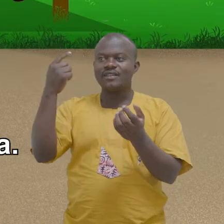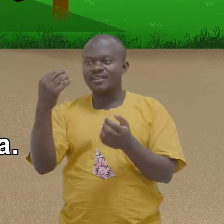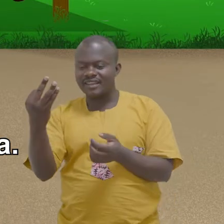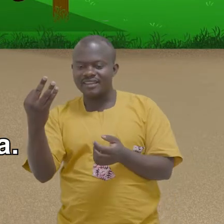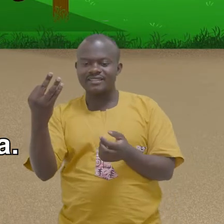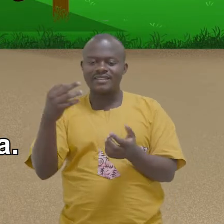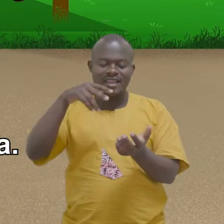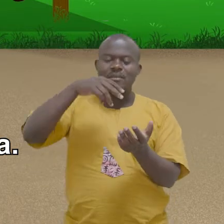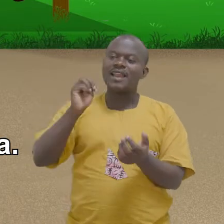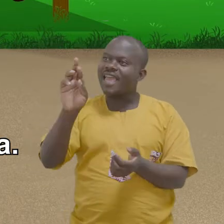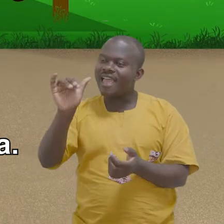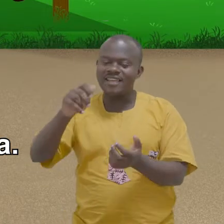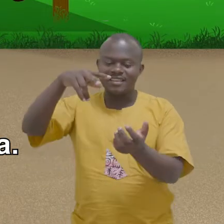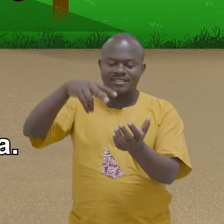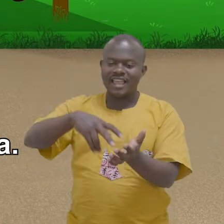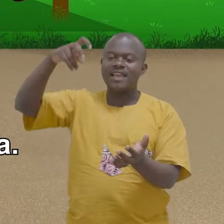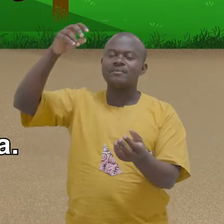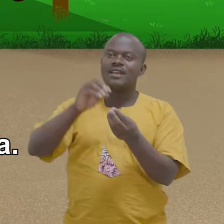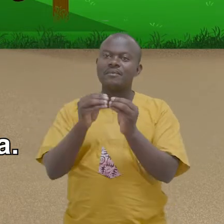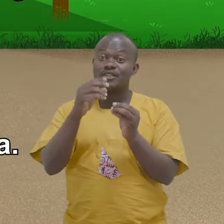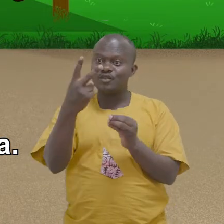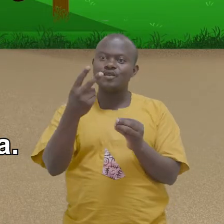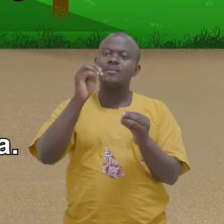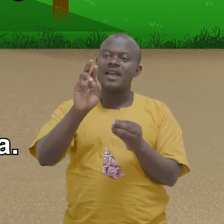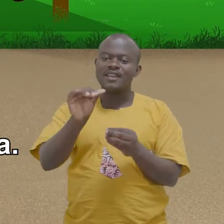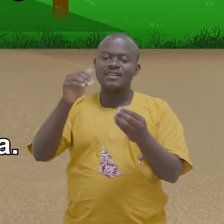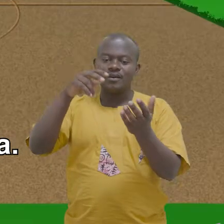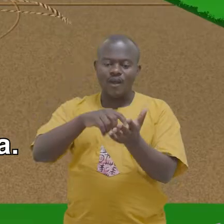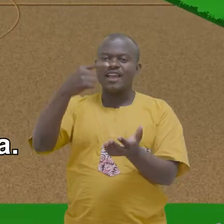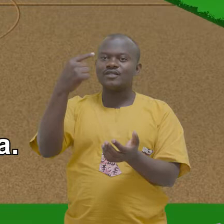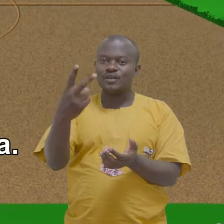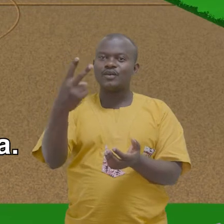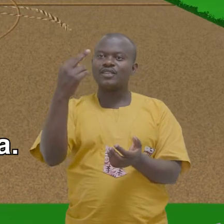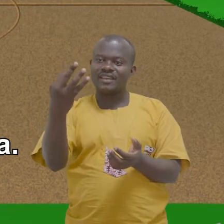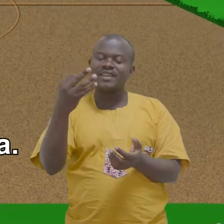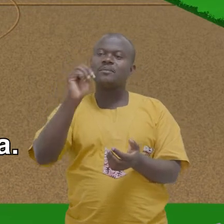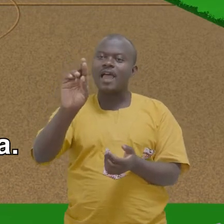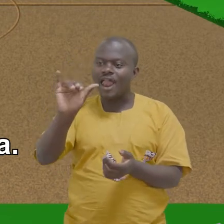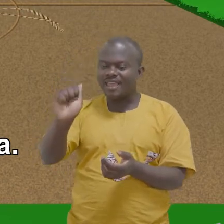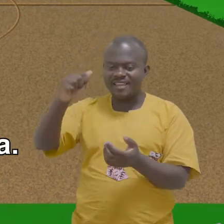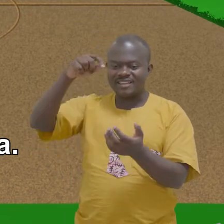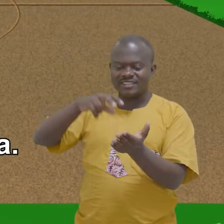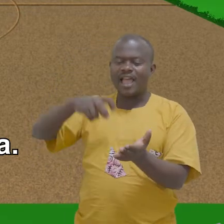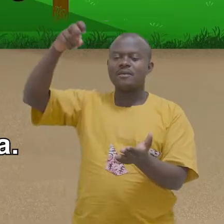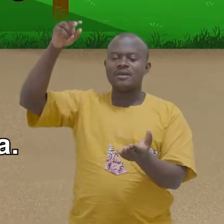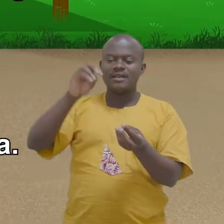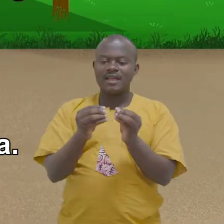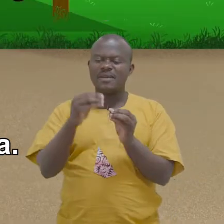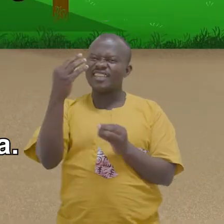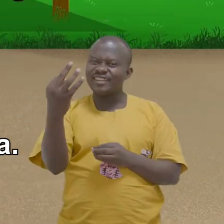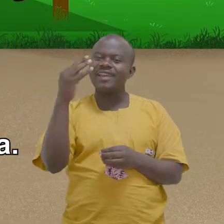One, two, three Maria Skip number two Maria One, two, three Maria Skip